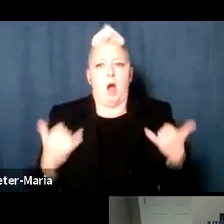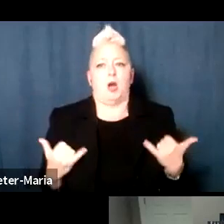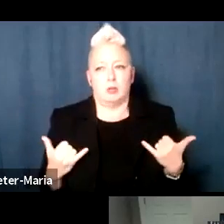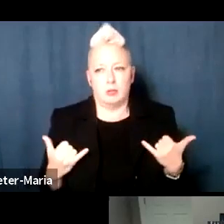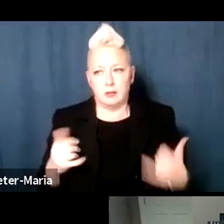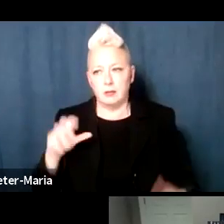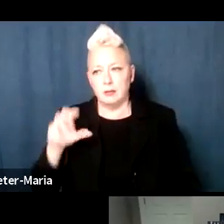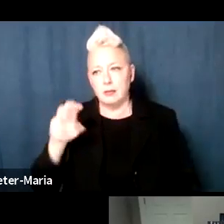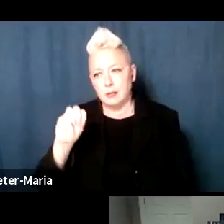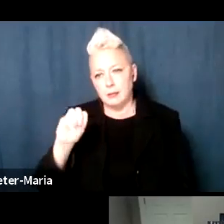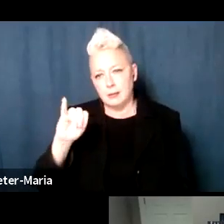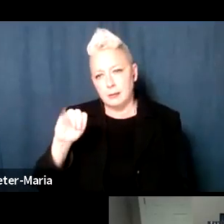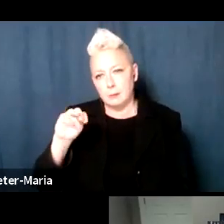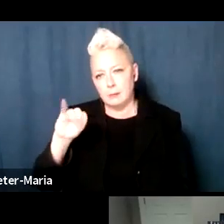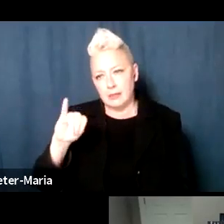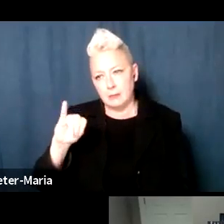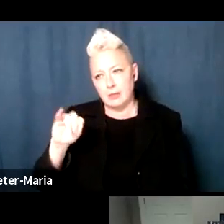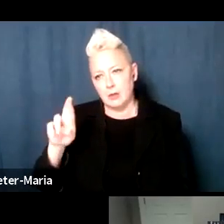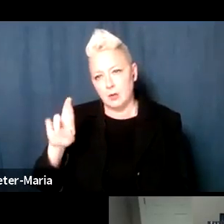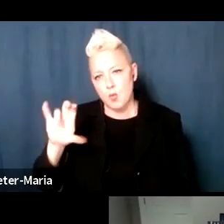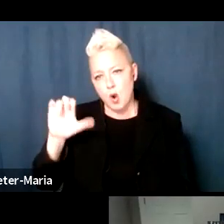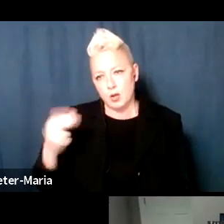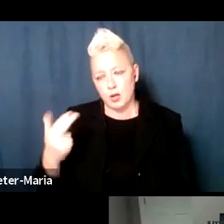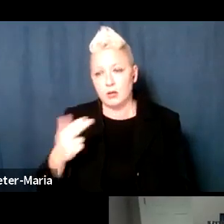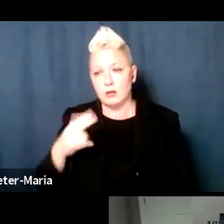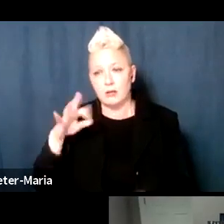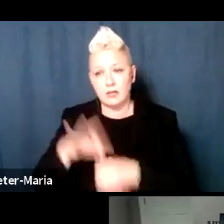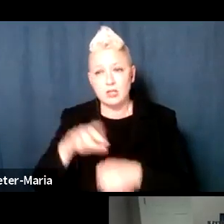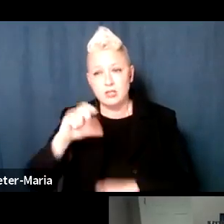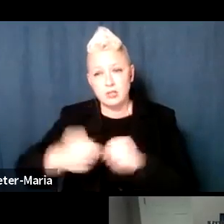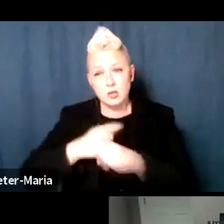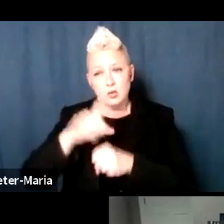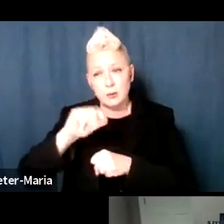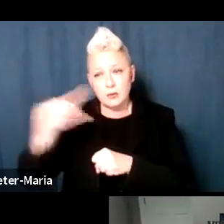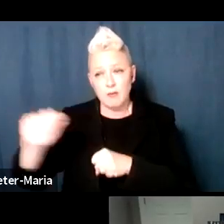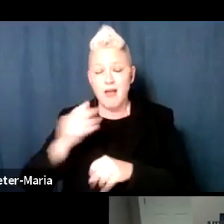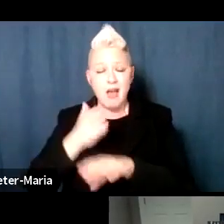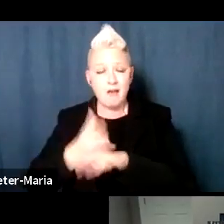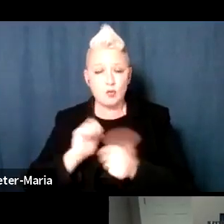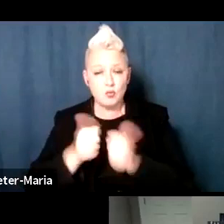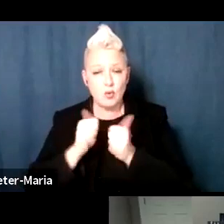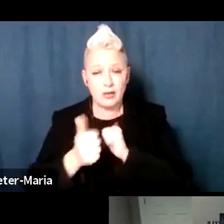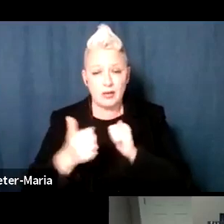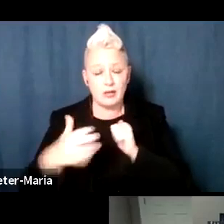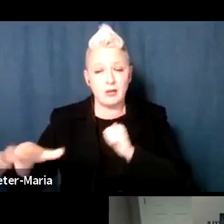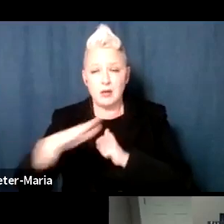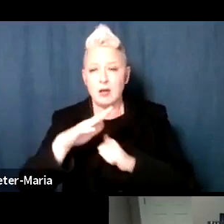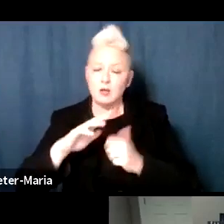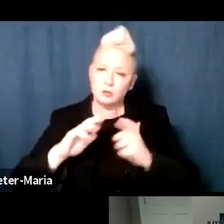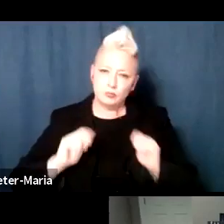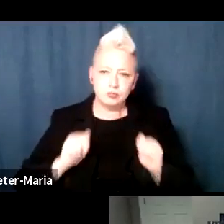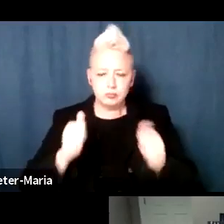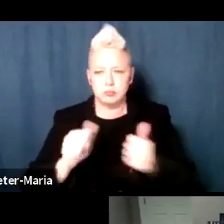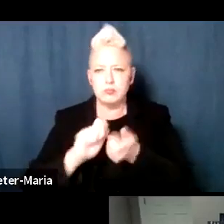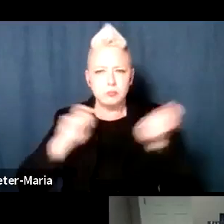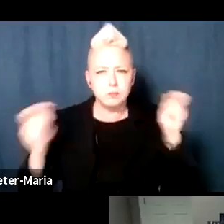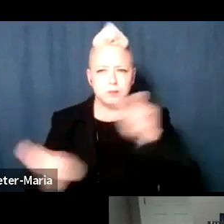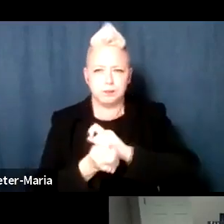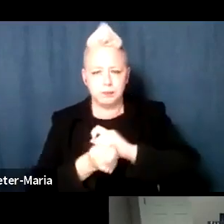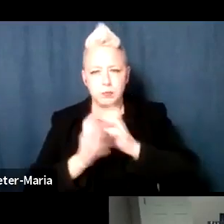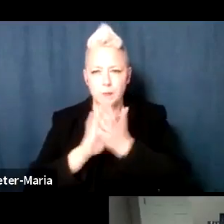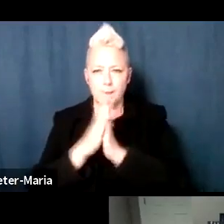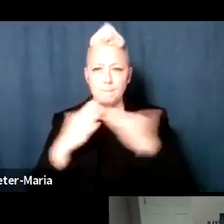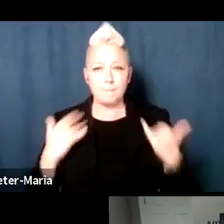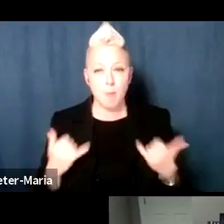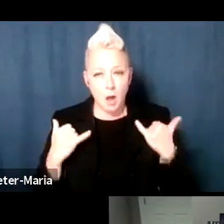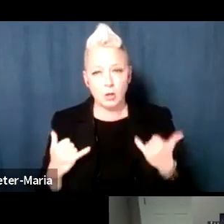in November 2020 after running a grassroots campaign centered on an aggressive platform for reforming and modernizing